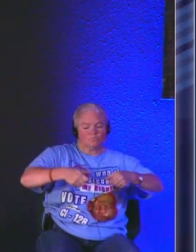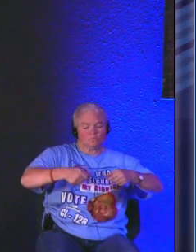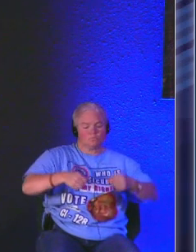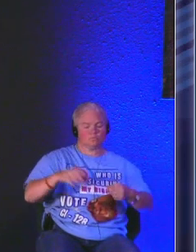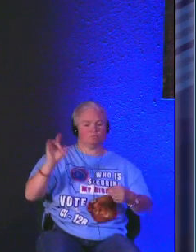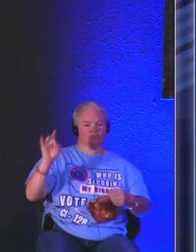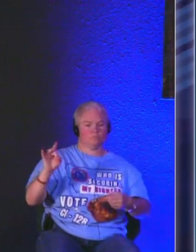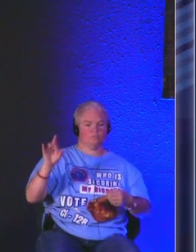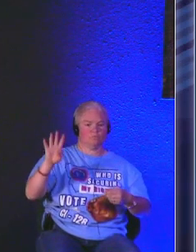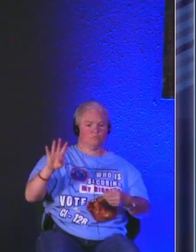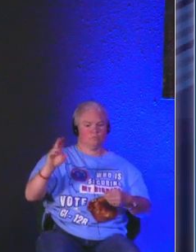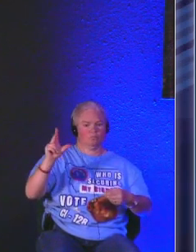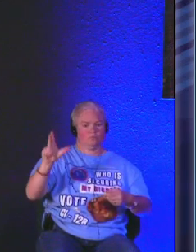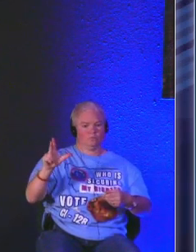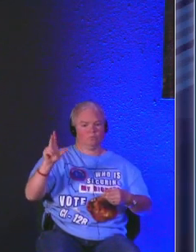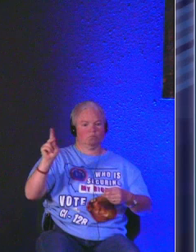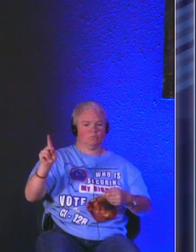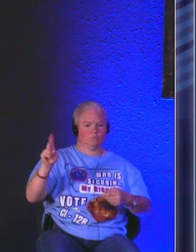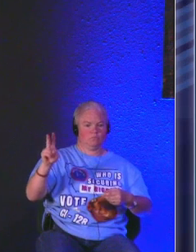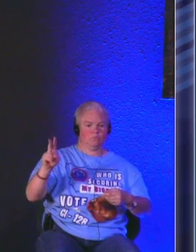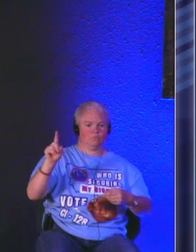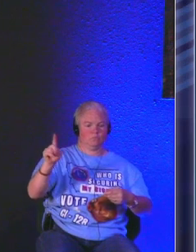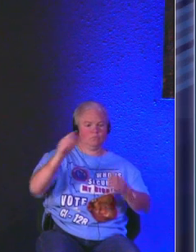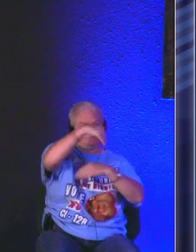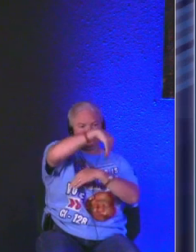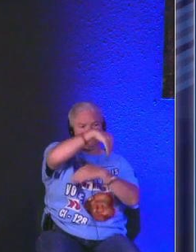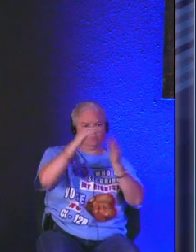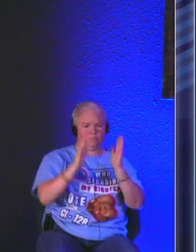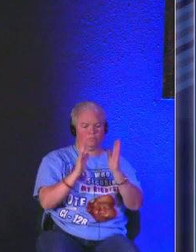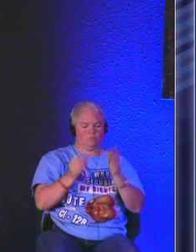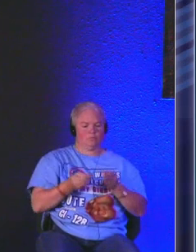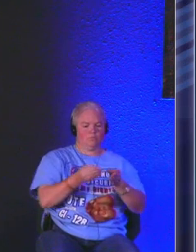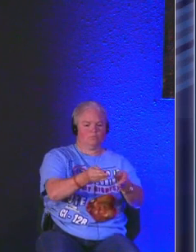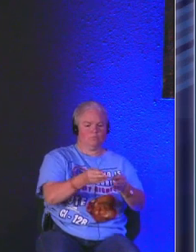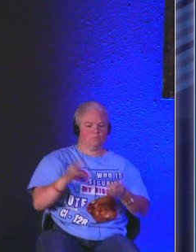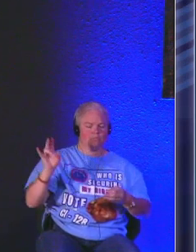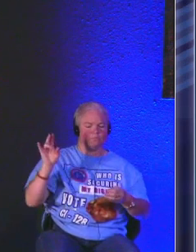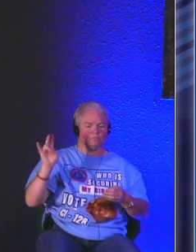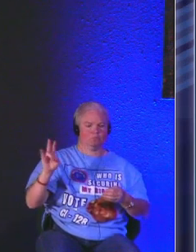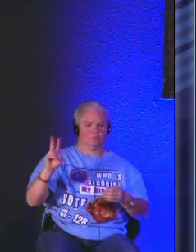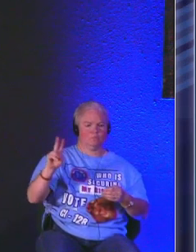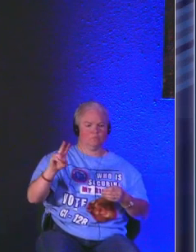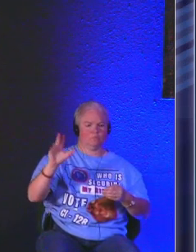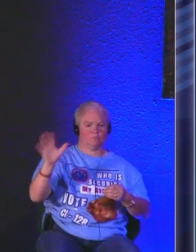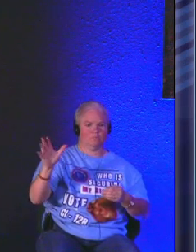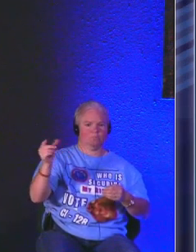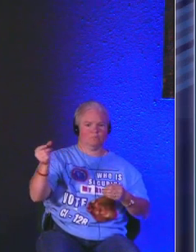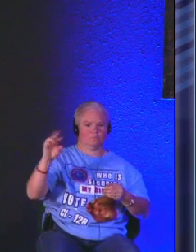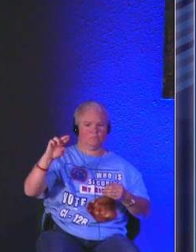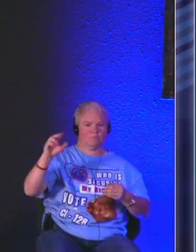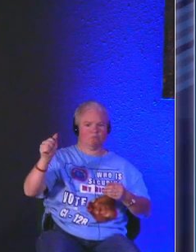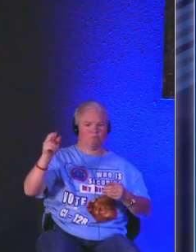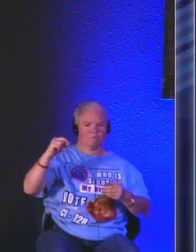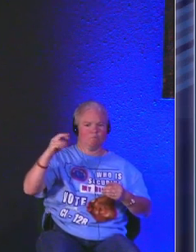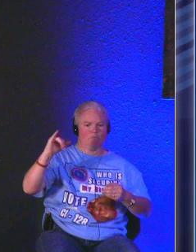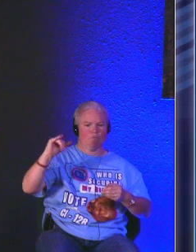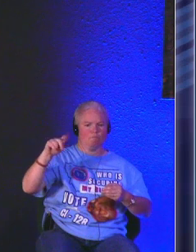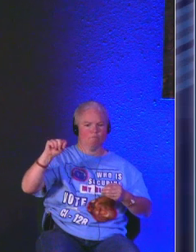text the amount to 84321 you can use the giving boxes or you can mail it to 725 granite avenue